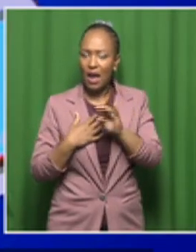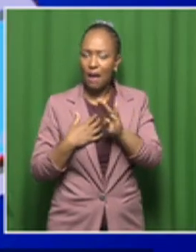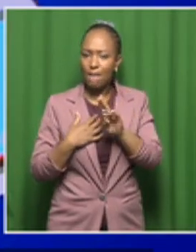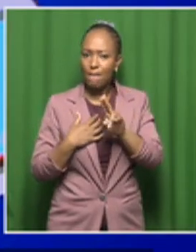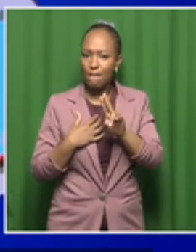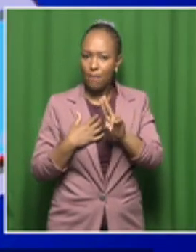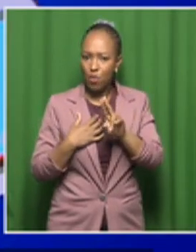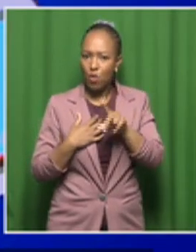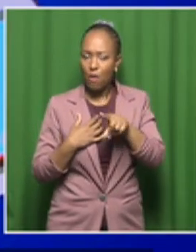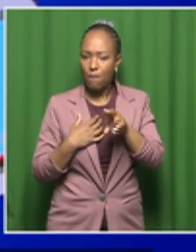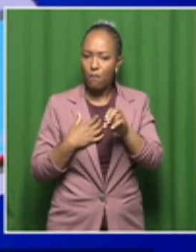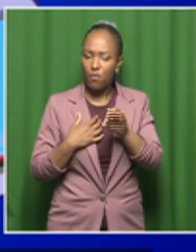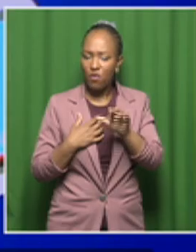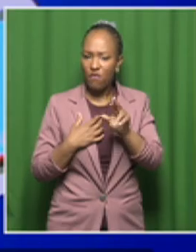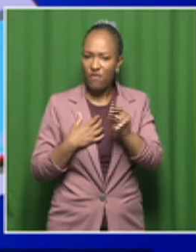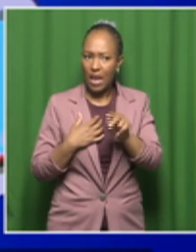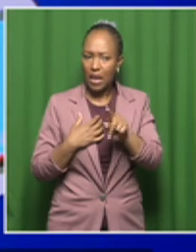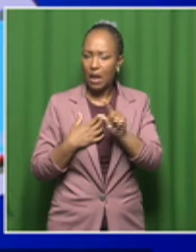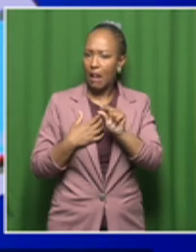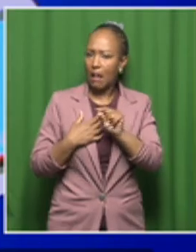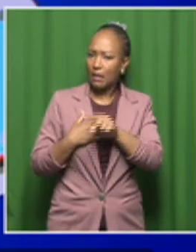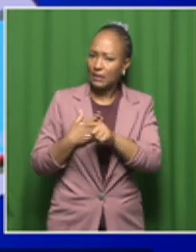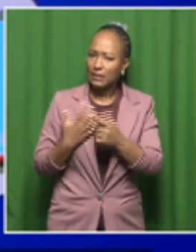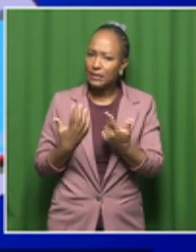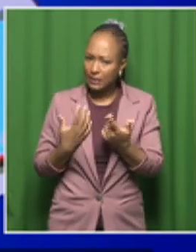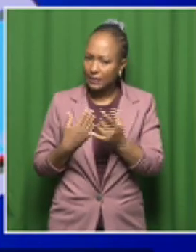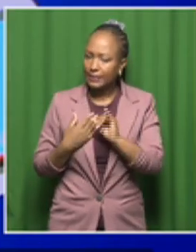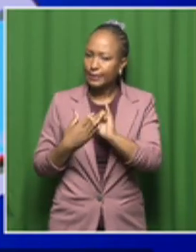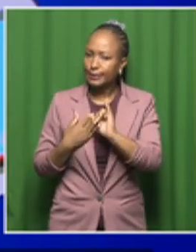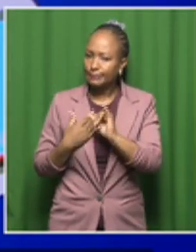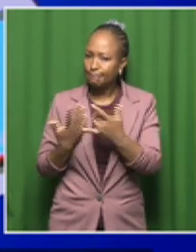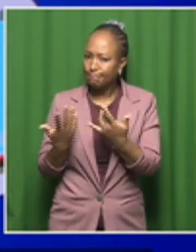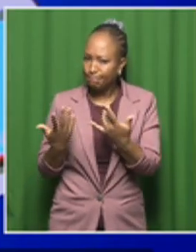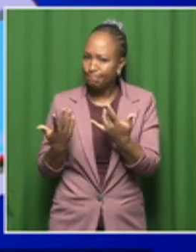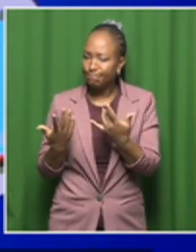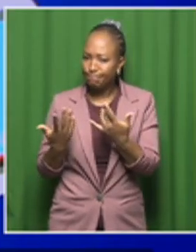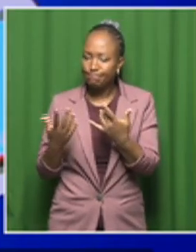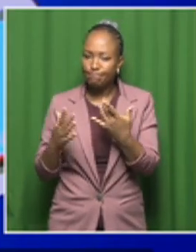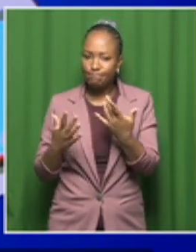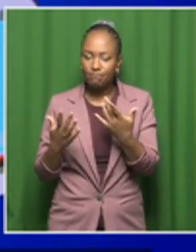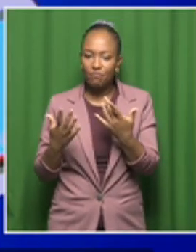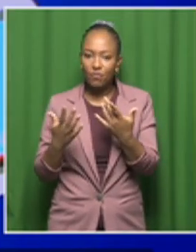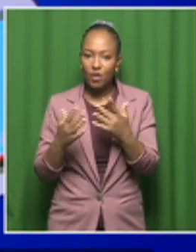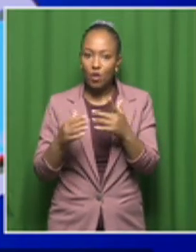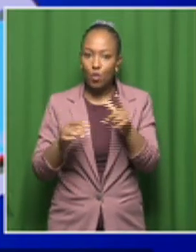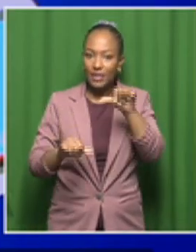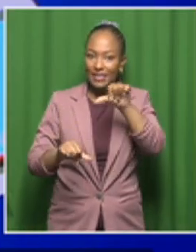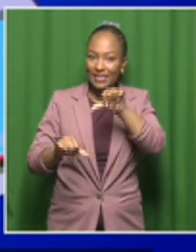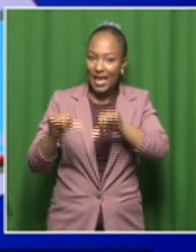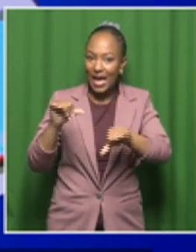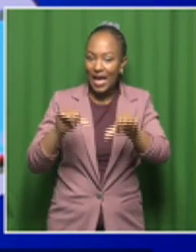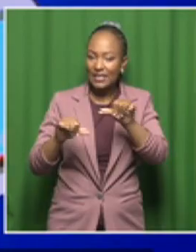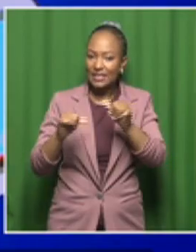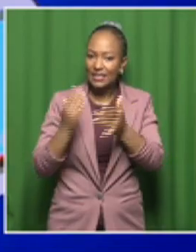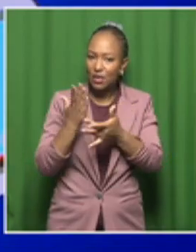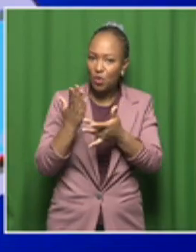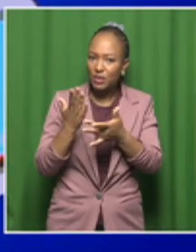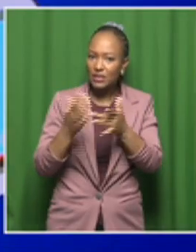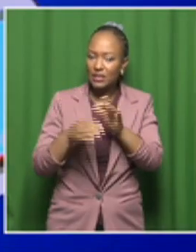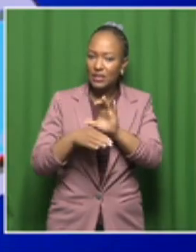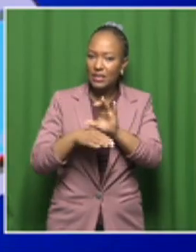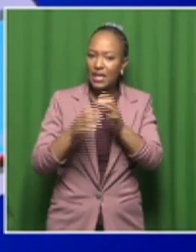anyway, very, very interesting things coming out there. So it's all about the College of Science, Engineering and Technology